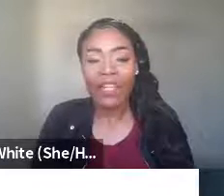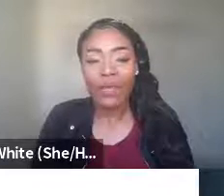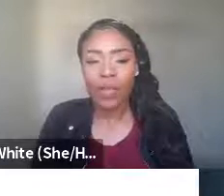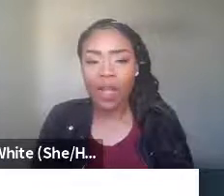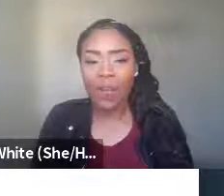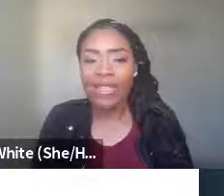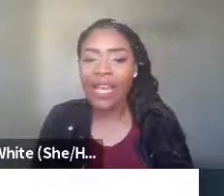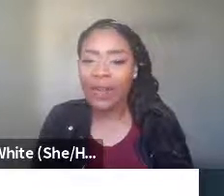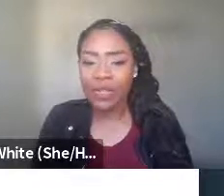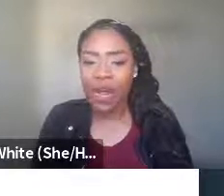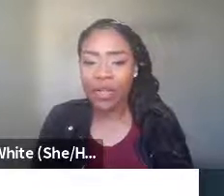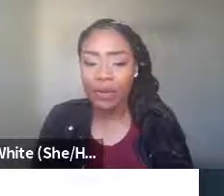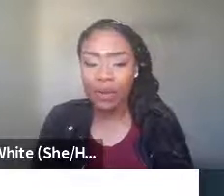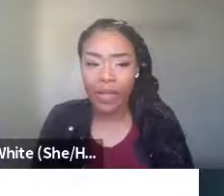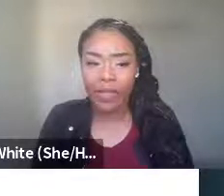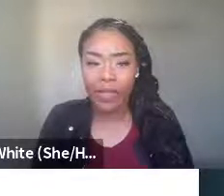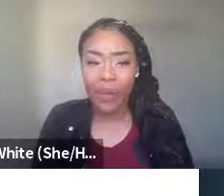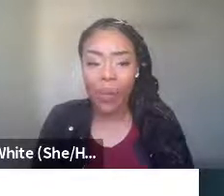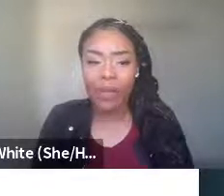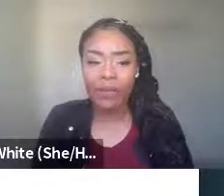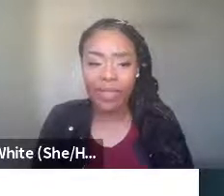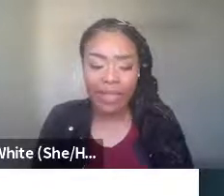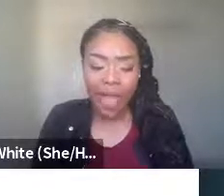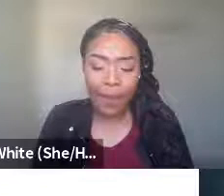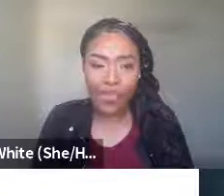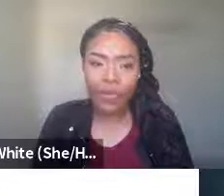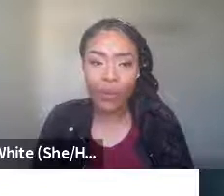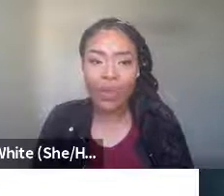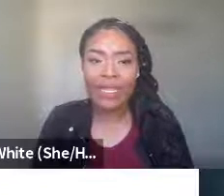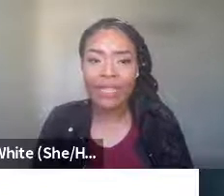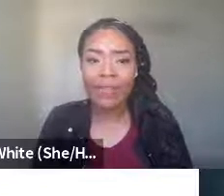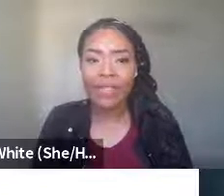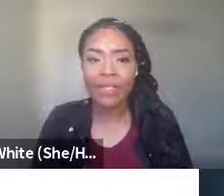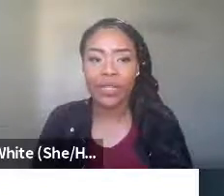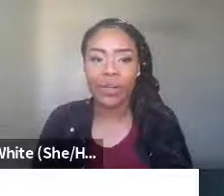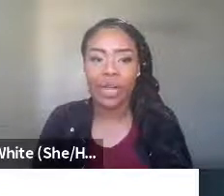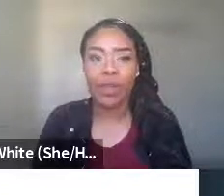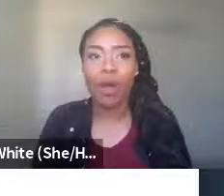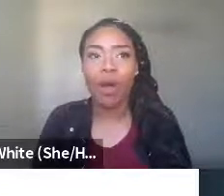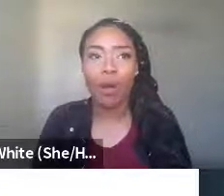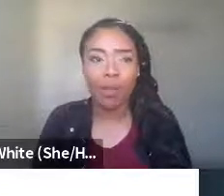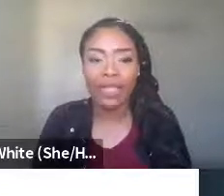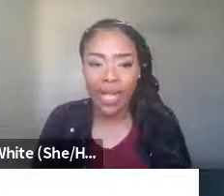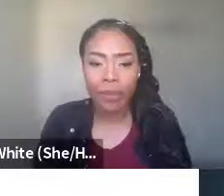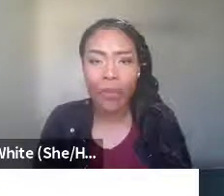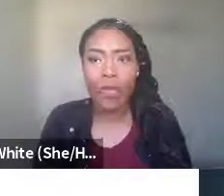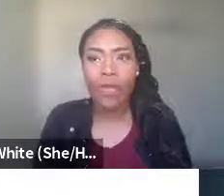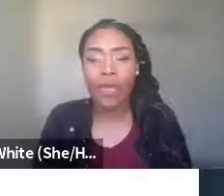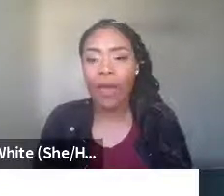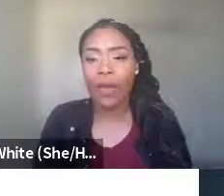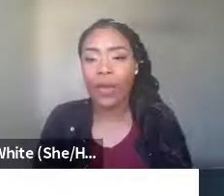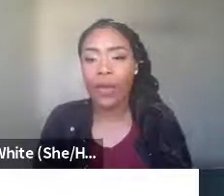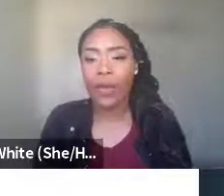And I just want to talk about secondary trauma a little bit. So one of the things that happens is when we see these messages in the media all the time